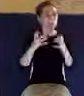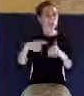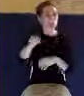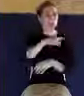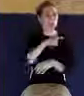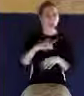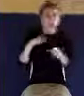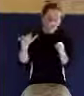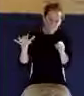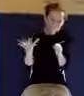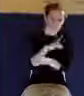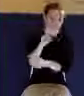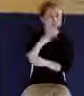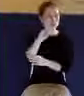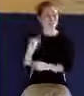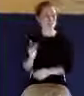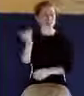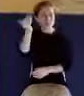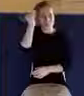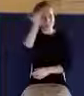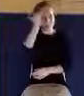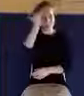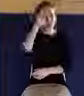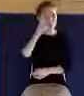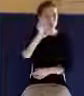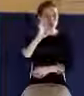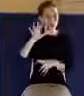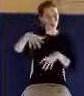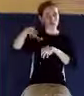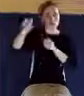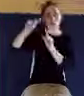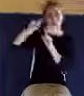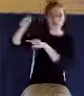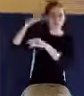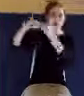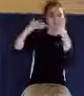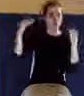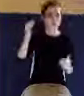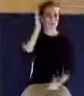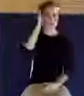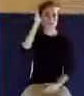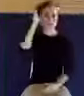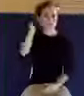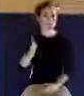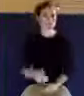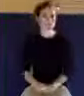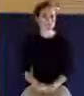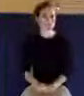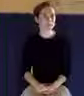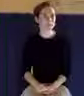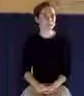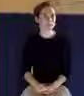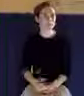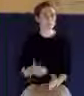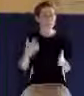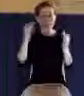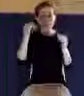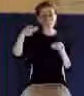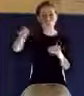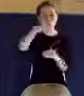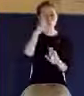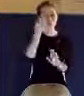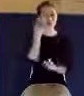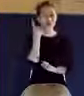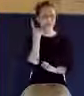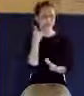that you know that you're going to heaven. And I pray, beloved, that this, you'll treat this, this is the most important issue, the